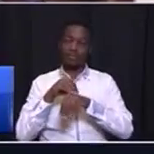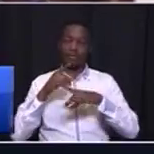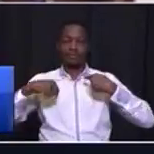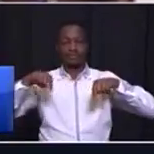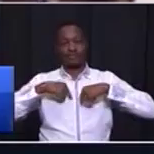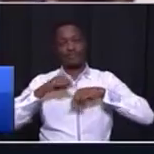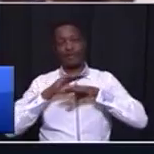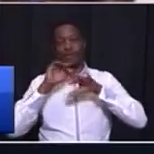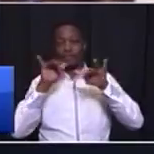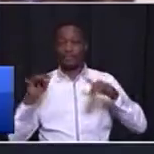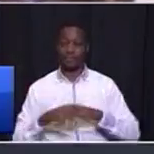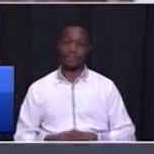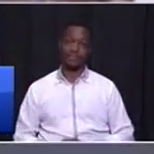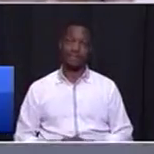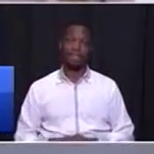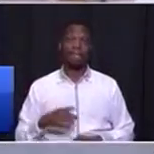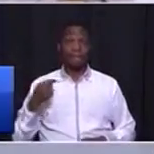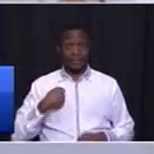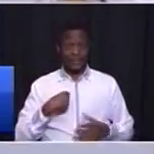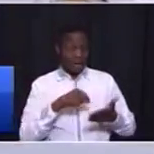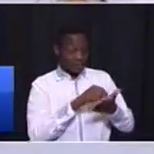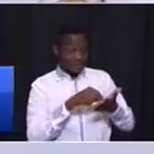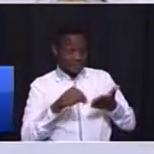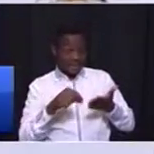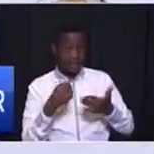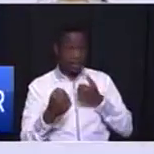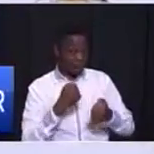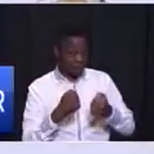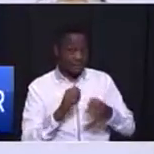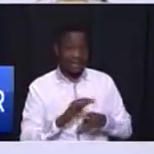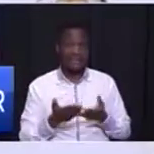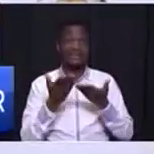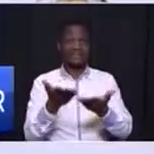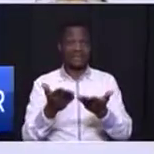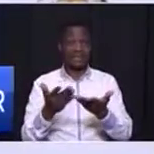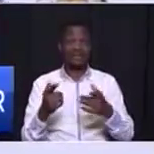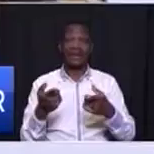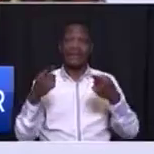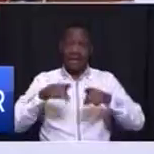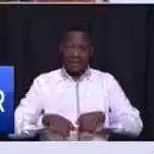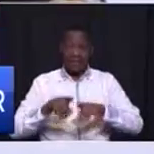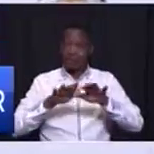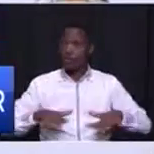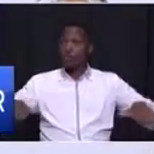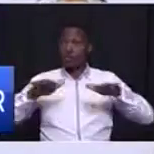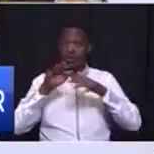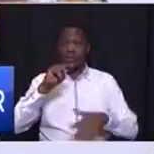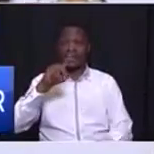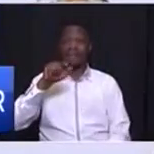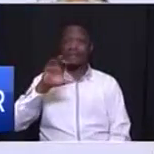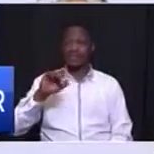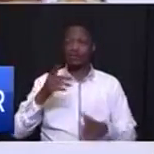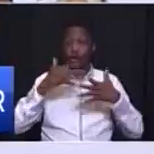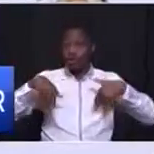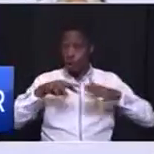I will sign performance and delivery agreements at the end of september with all the emissies on all